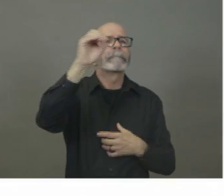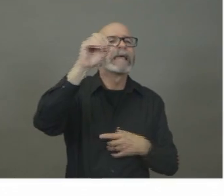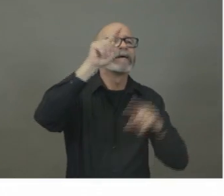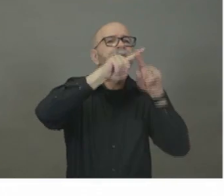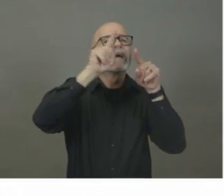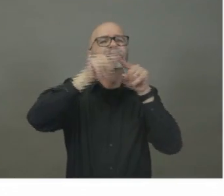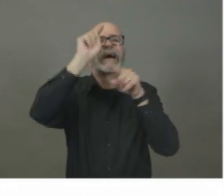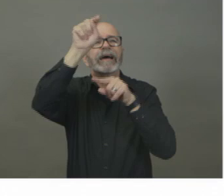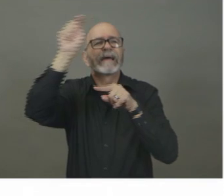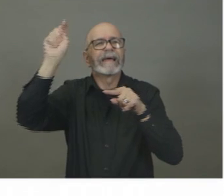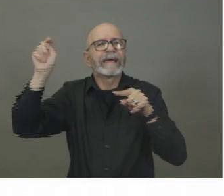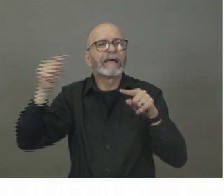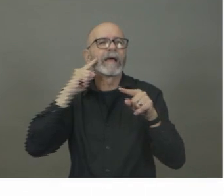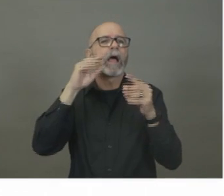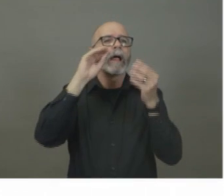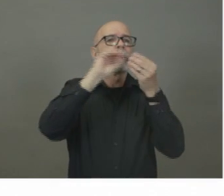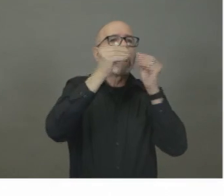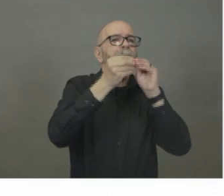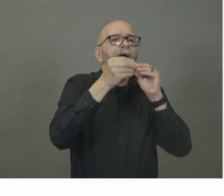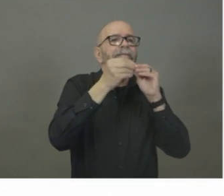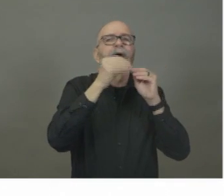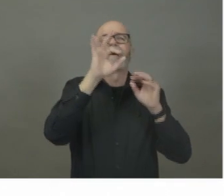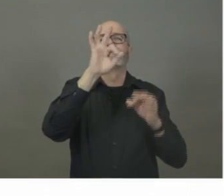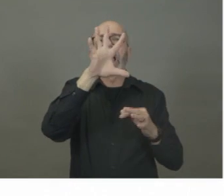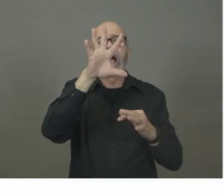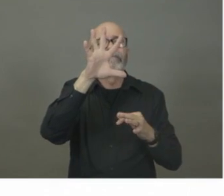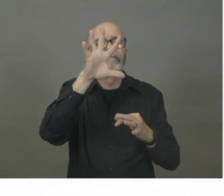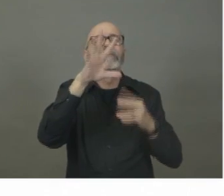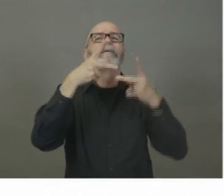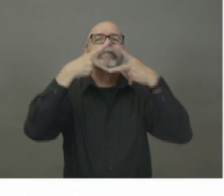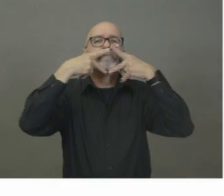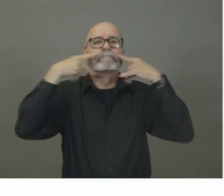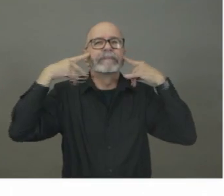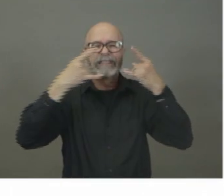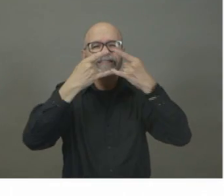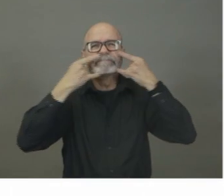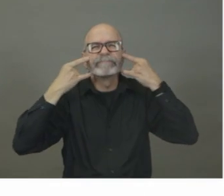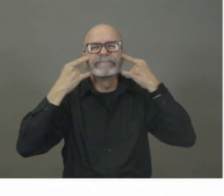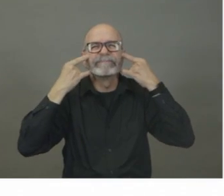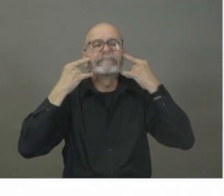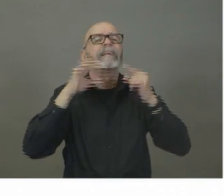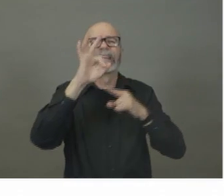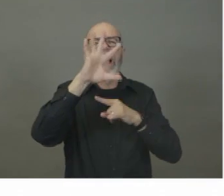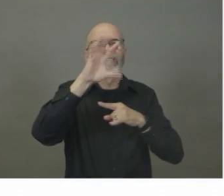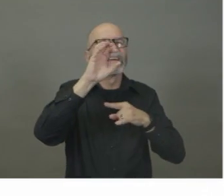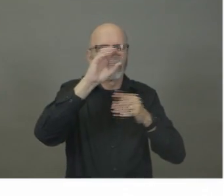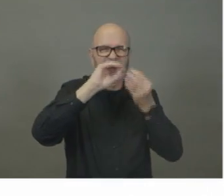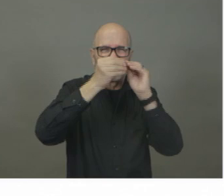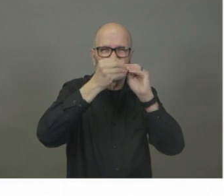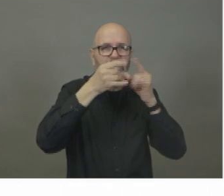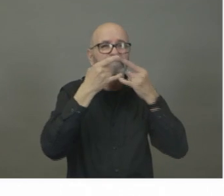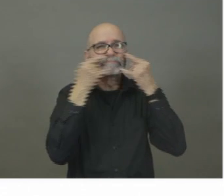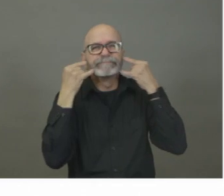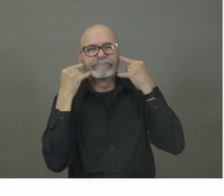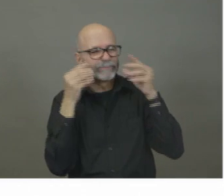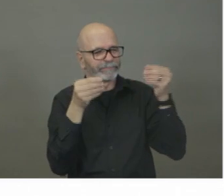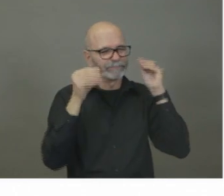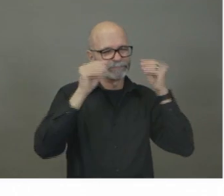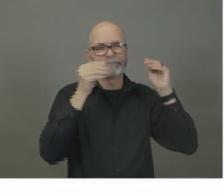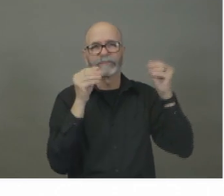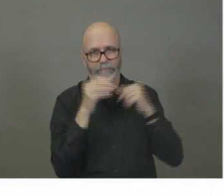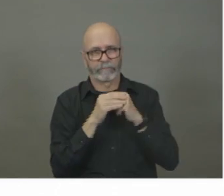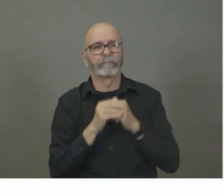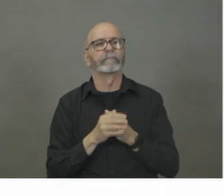Are okay to speak to that? Yeah, so I, I will, I will speak to this a minute. And so from my position in public health, I can only give you my